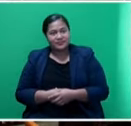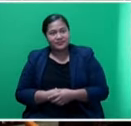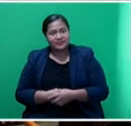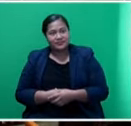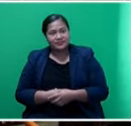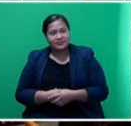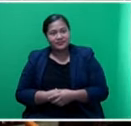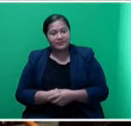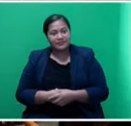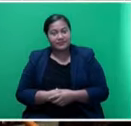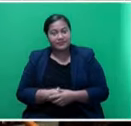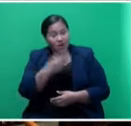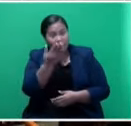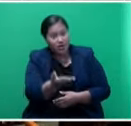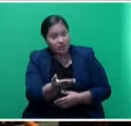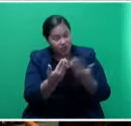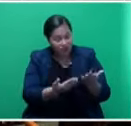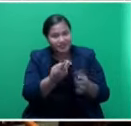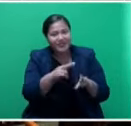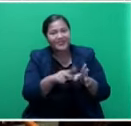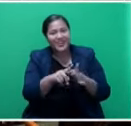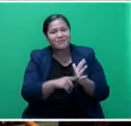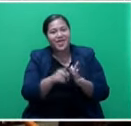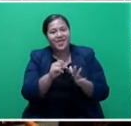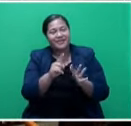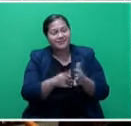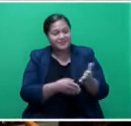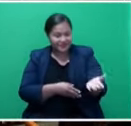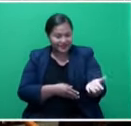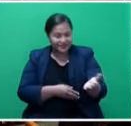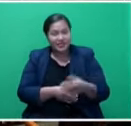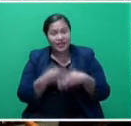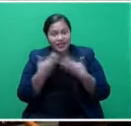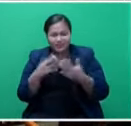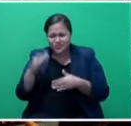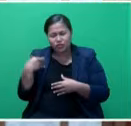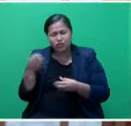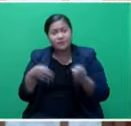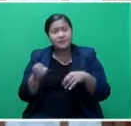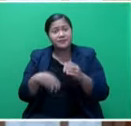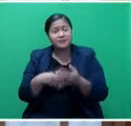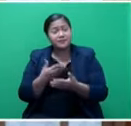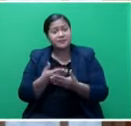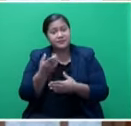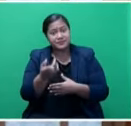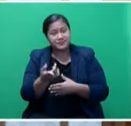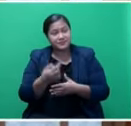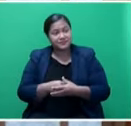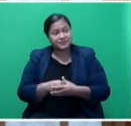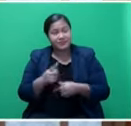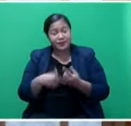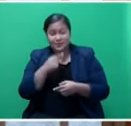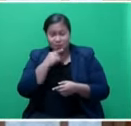Honourable Rukhavipid, please. Thank you, Honourable Mr. Speaker, sir. Just a short contribution on regarding the